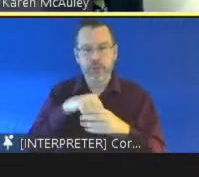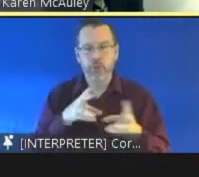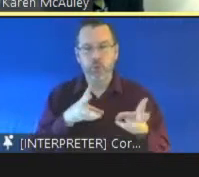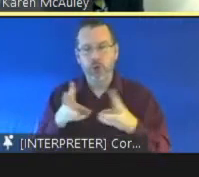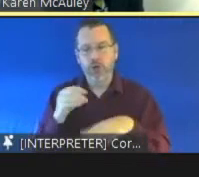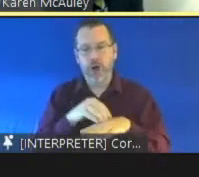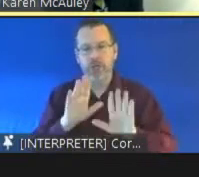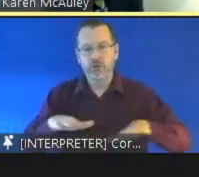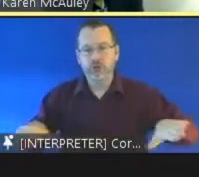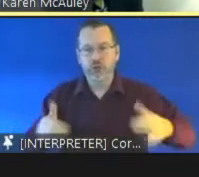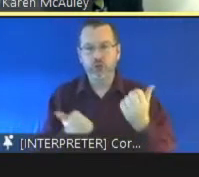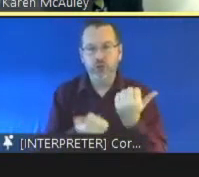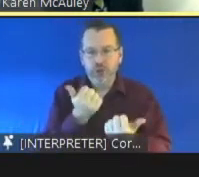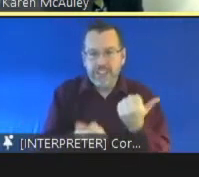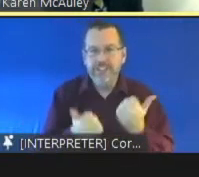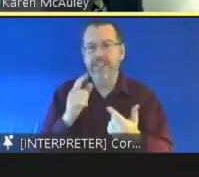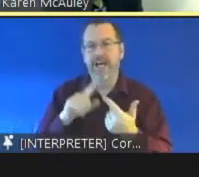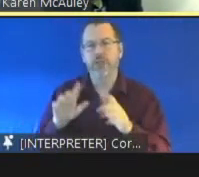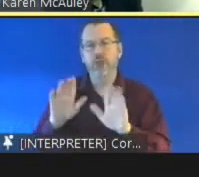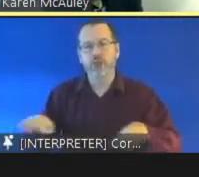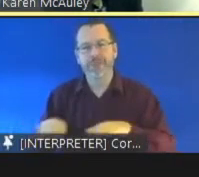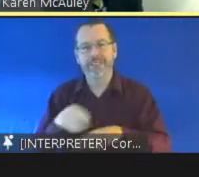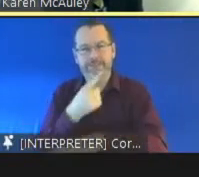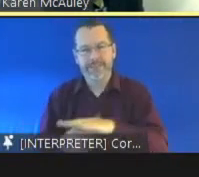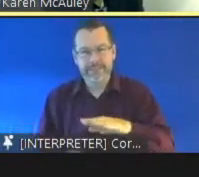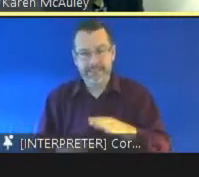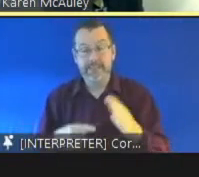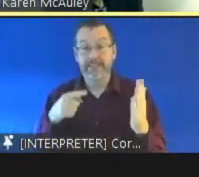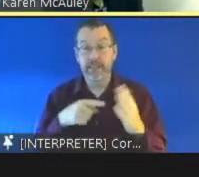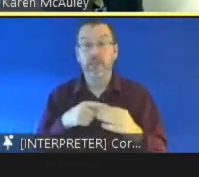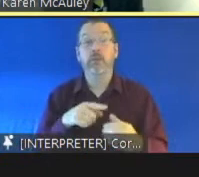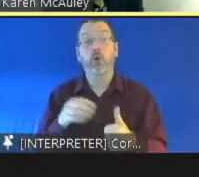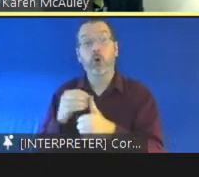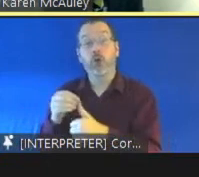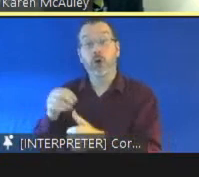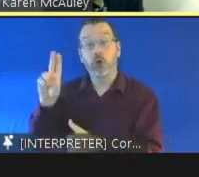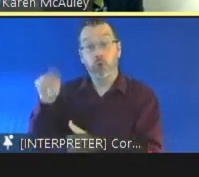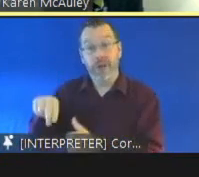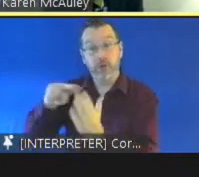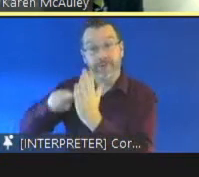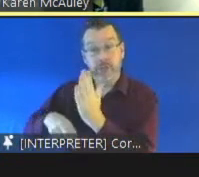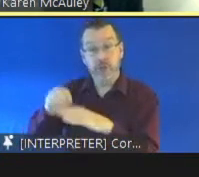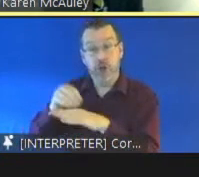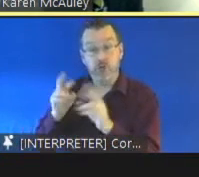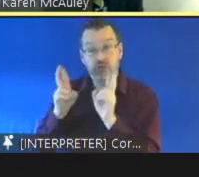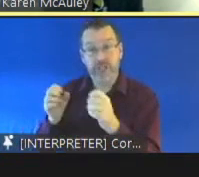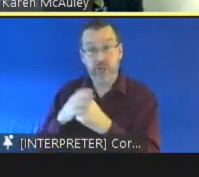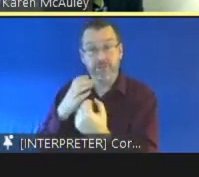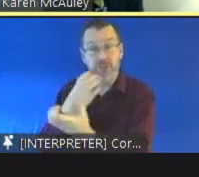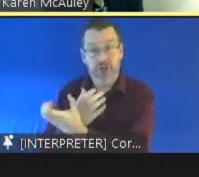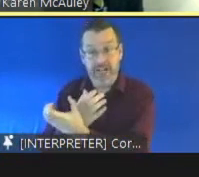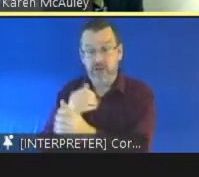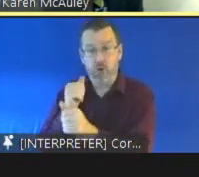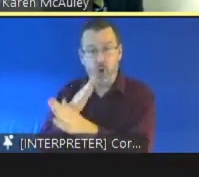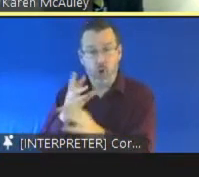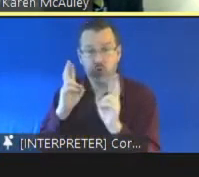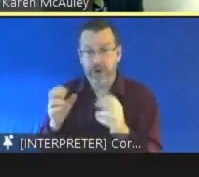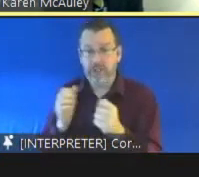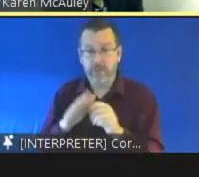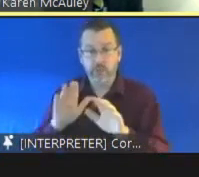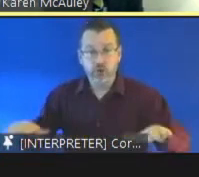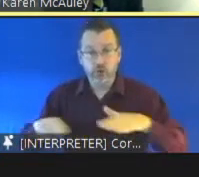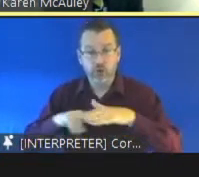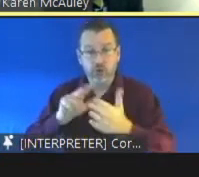our work regarding children with disabilities is the UN Convention on the Rights of the Child which sets out the rights that all children under 18 are entitled